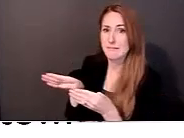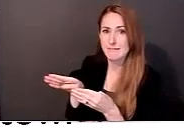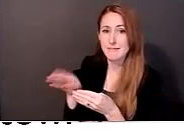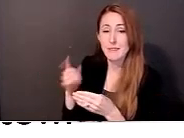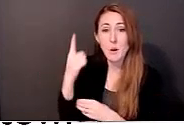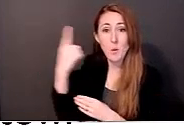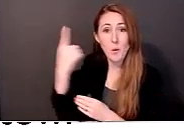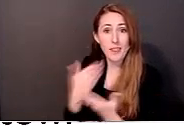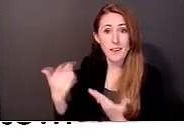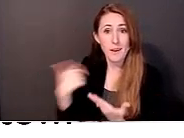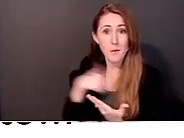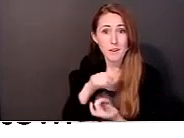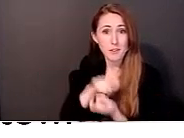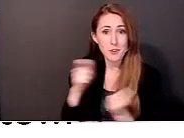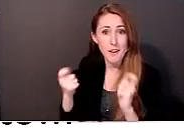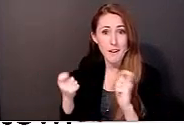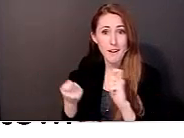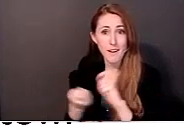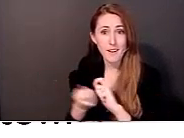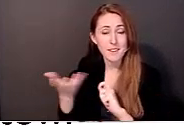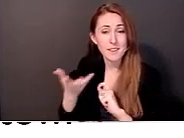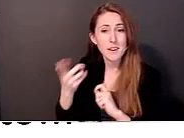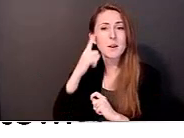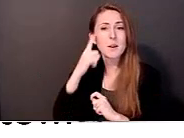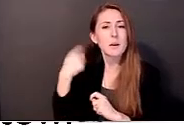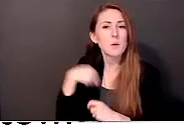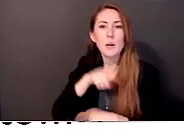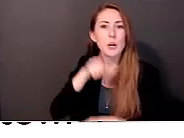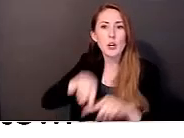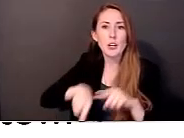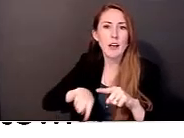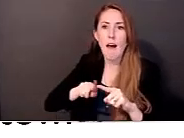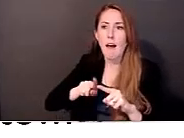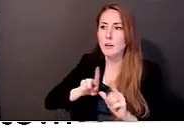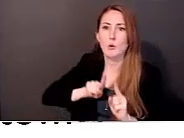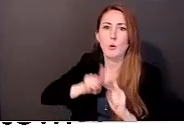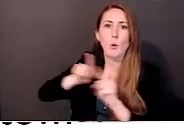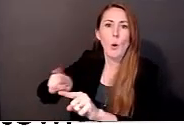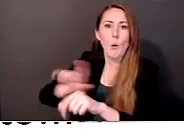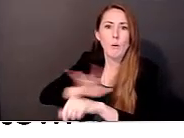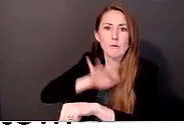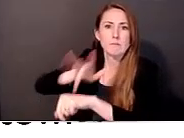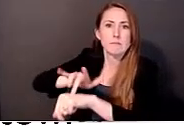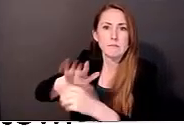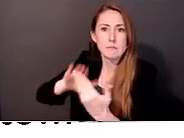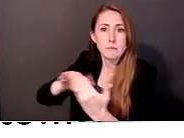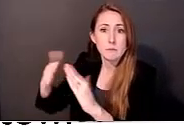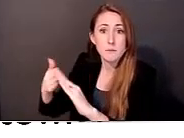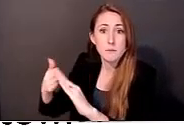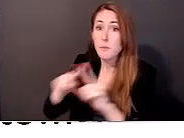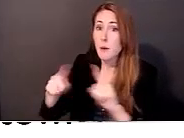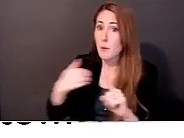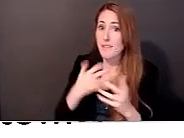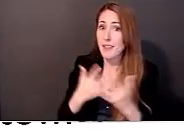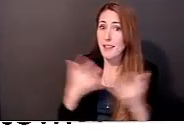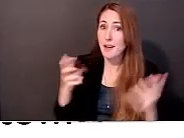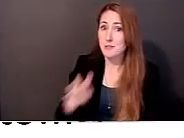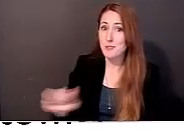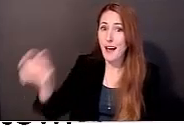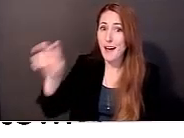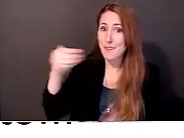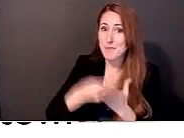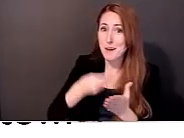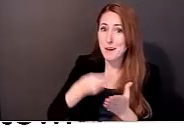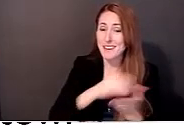pivoted was because we couldn't be in community and we had this great network of folks and a lot of travel money in our, in our